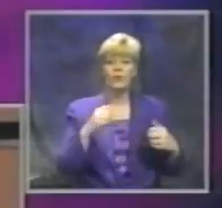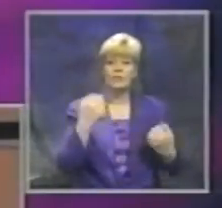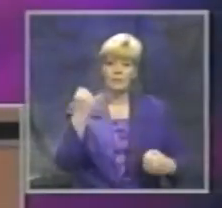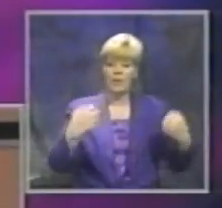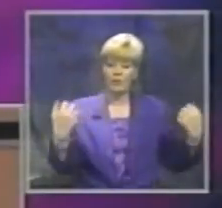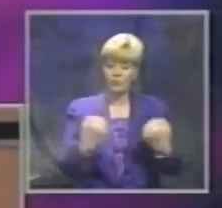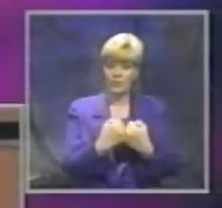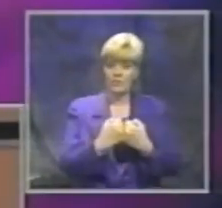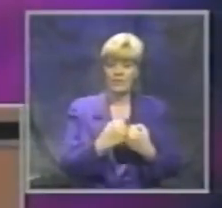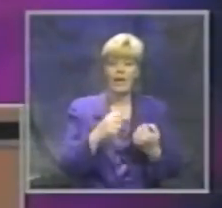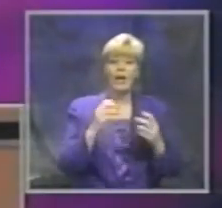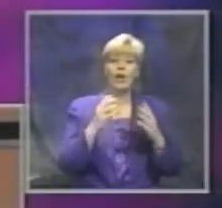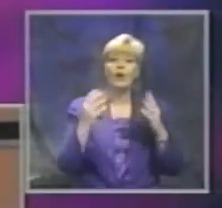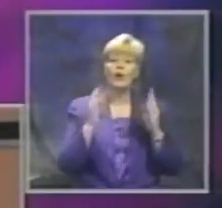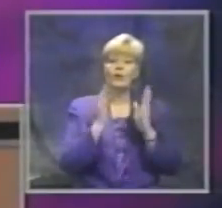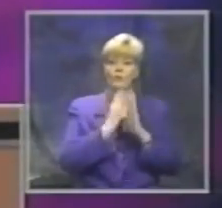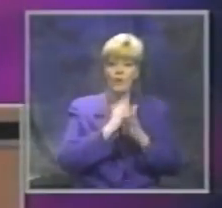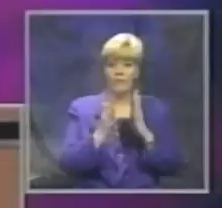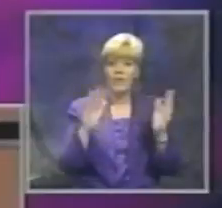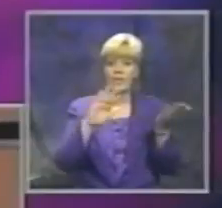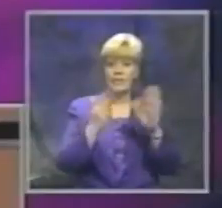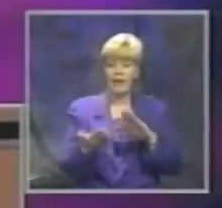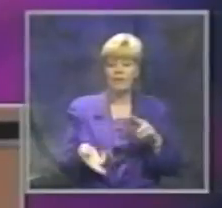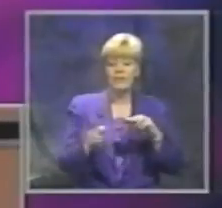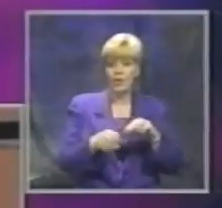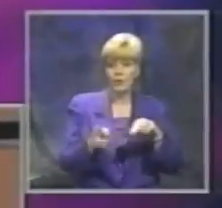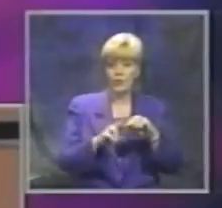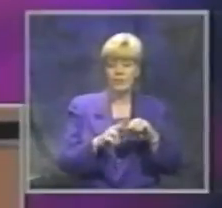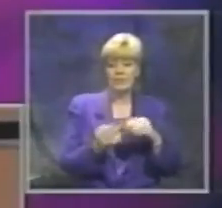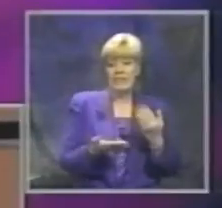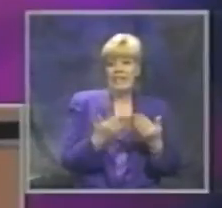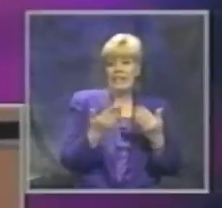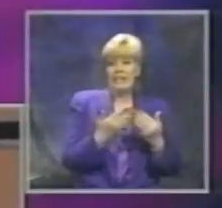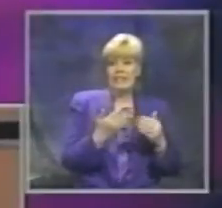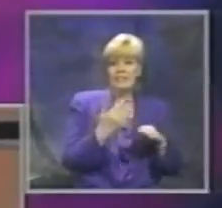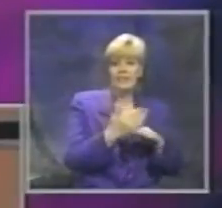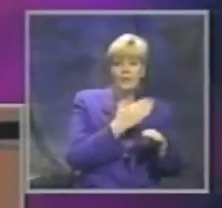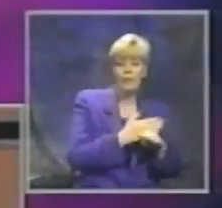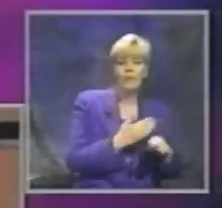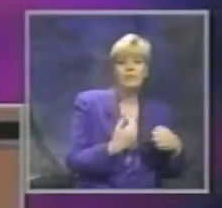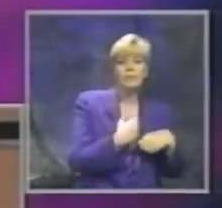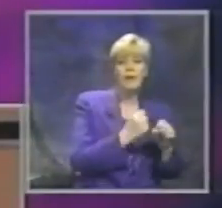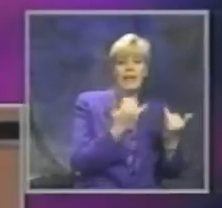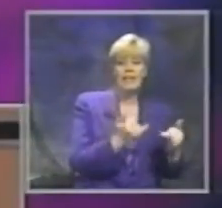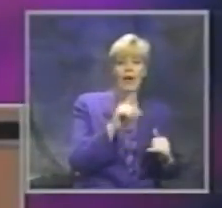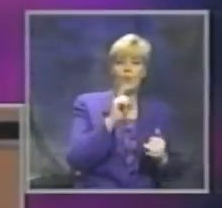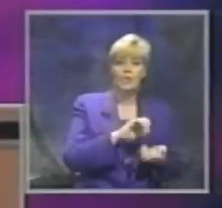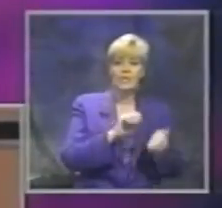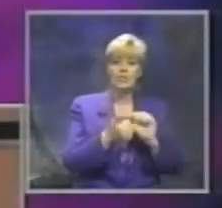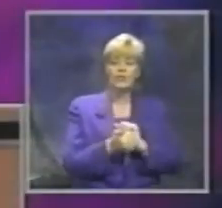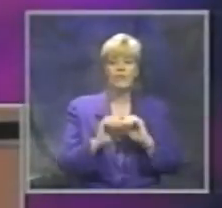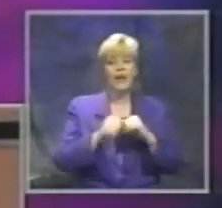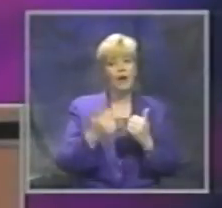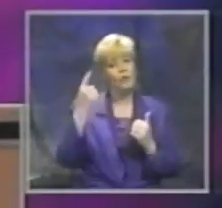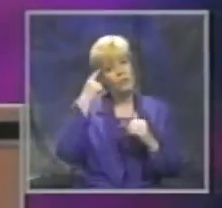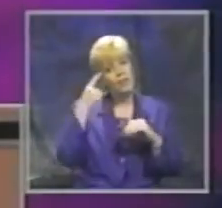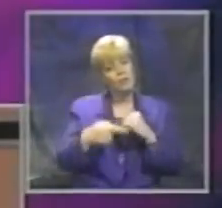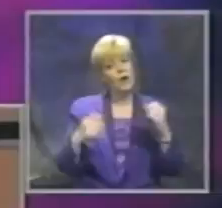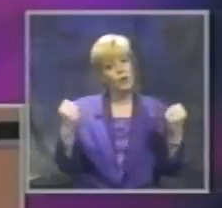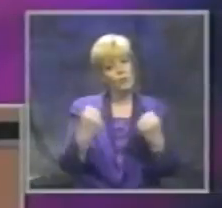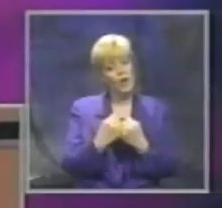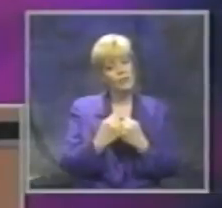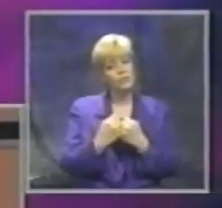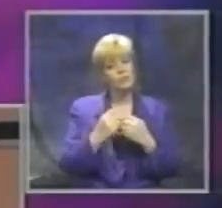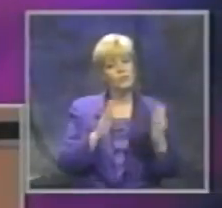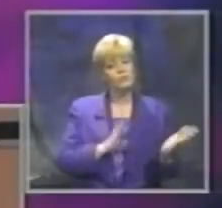deaths are increasing. The easy gains have been made, and now we need a fundamental shift in how people think about motor vehicle crashes in